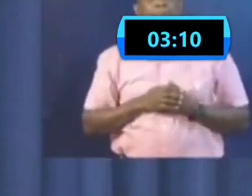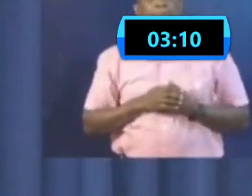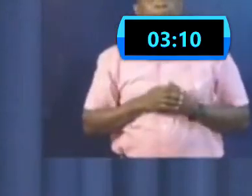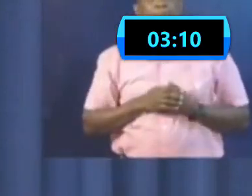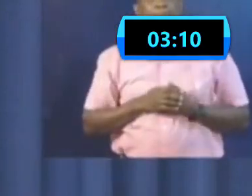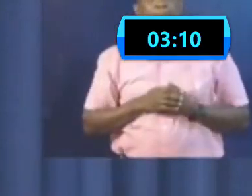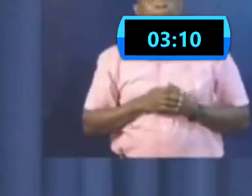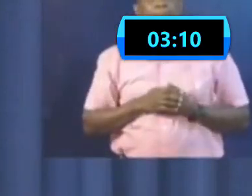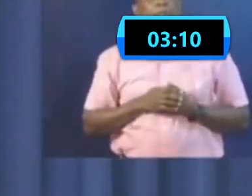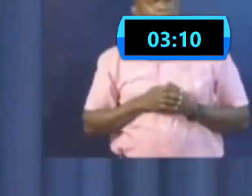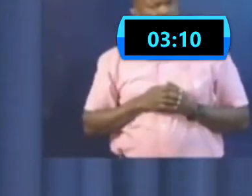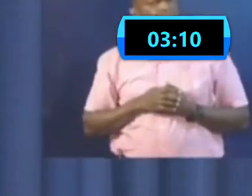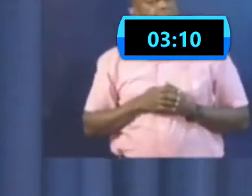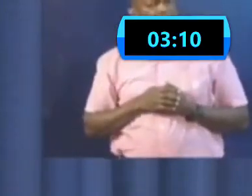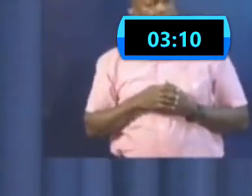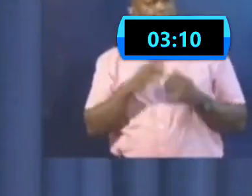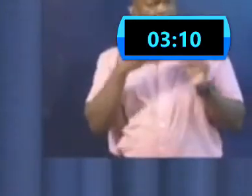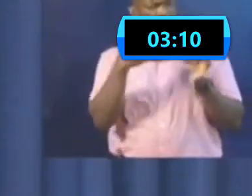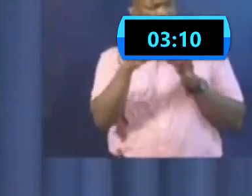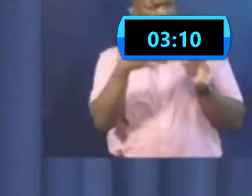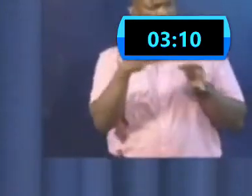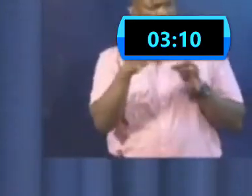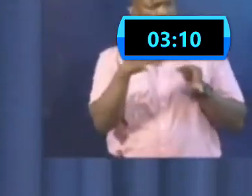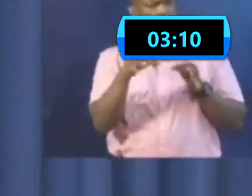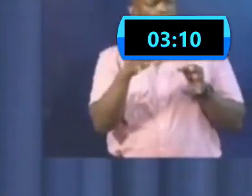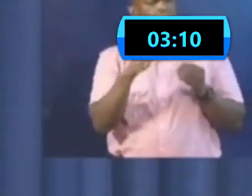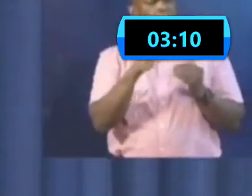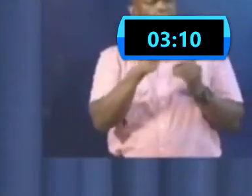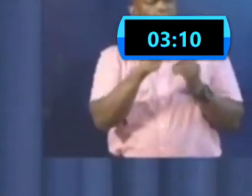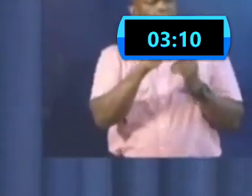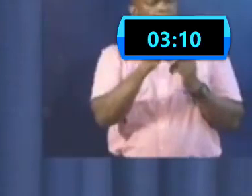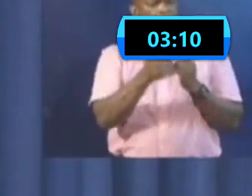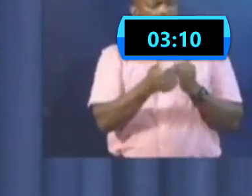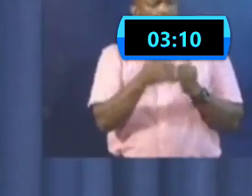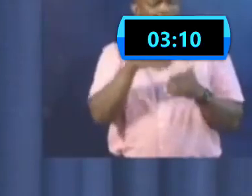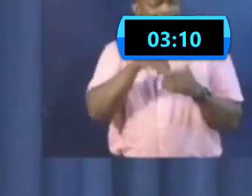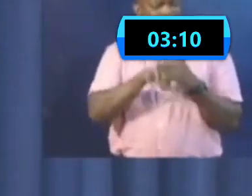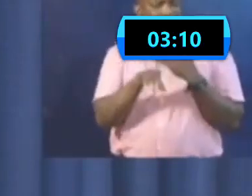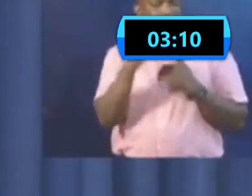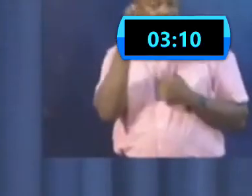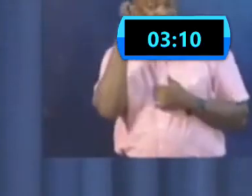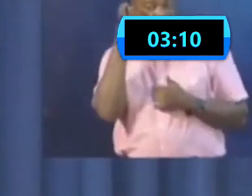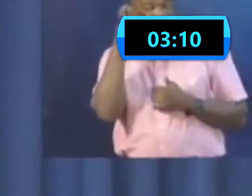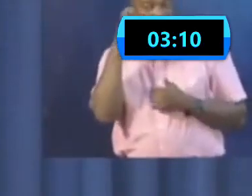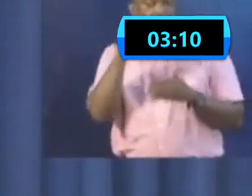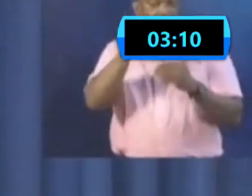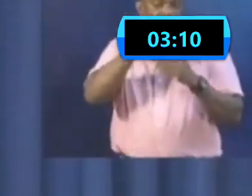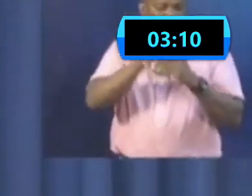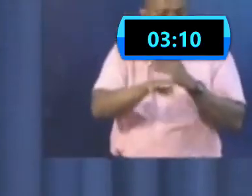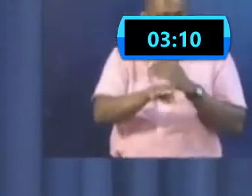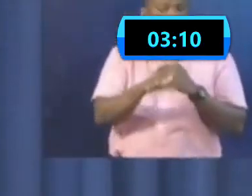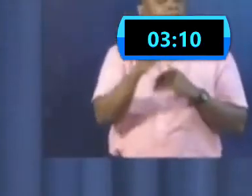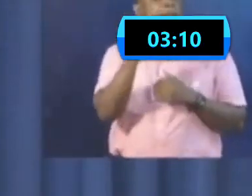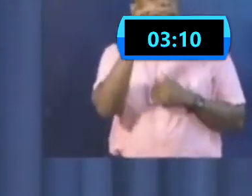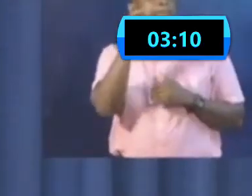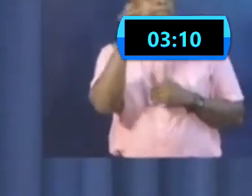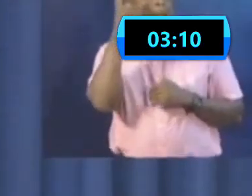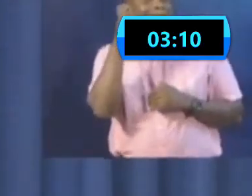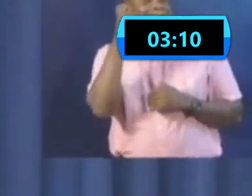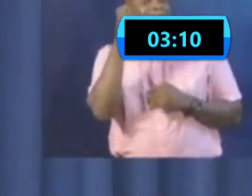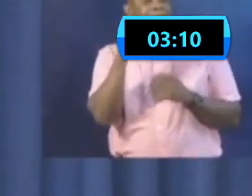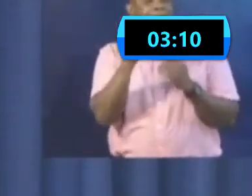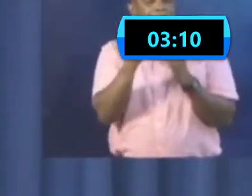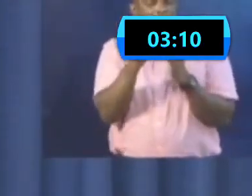pierce people in their taxis to have the population be no more than